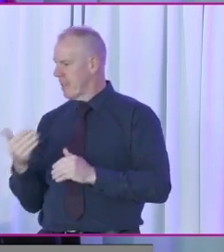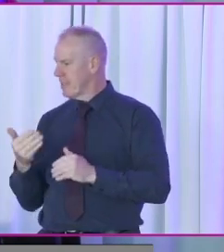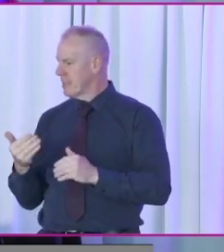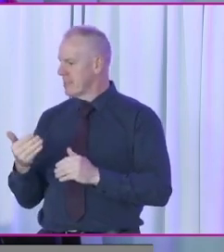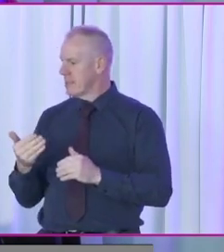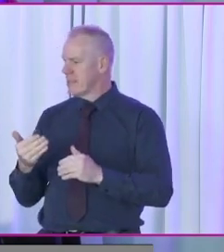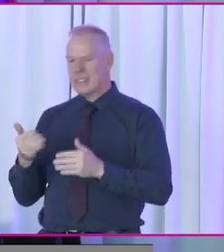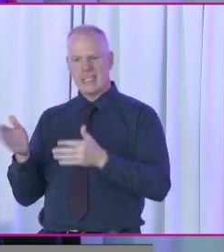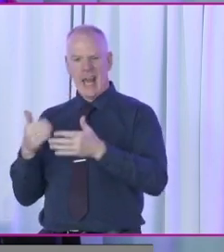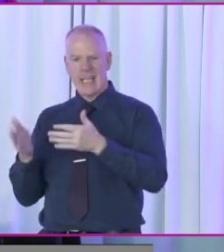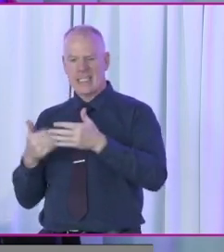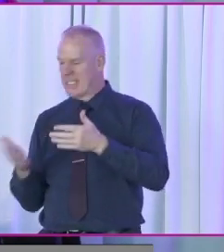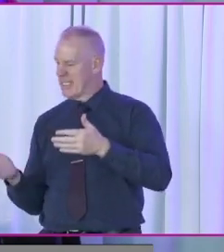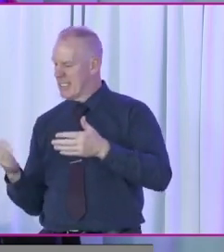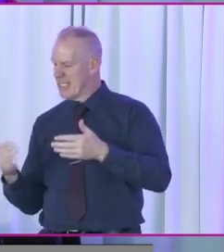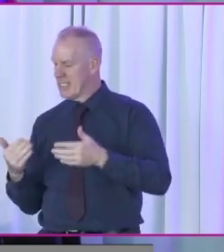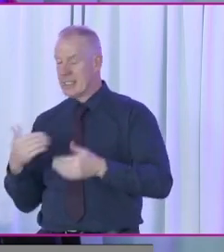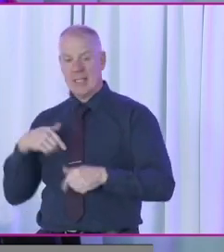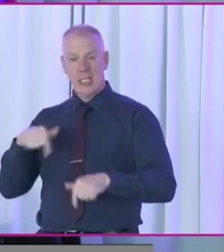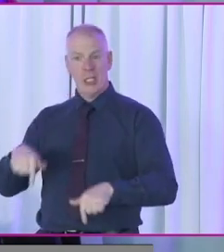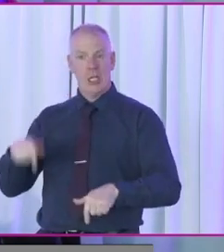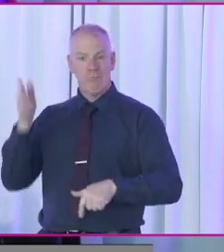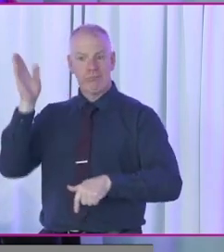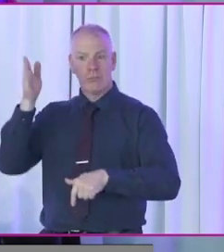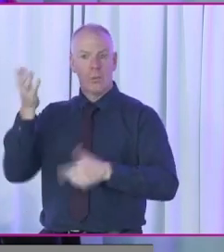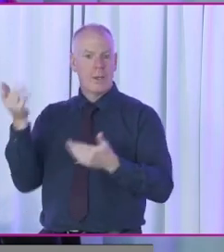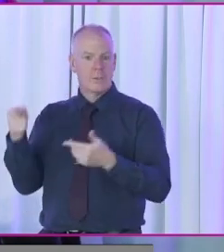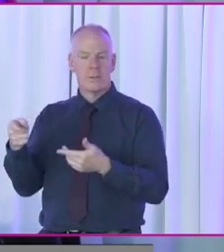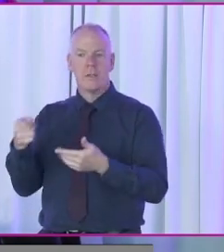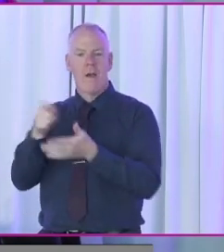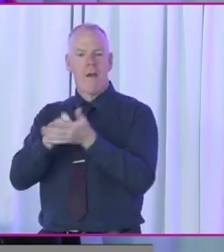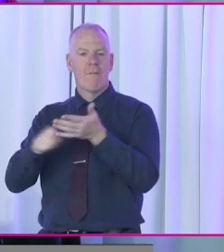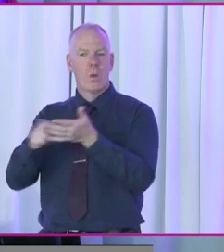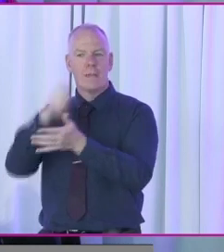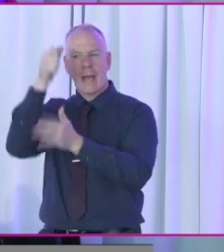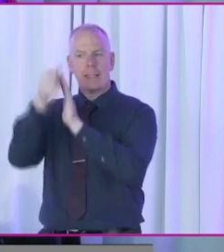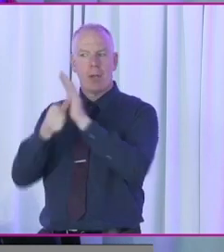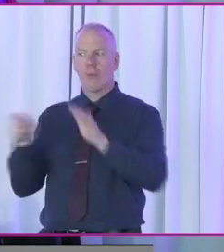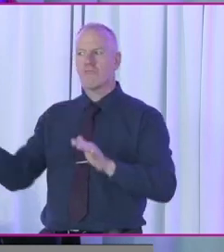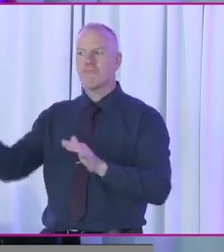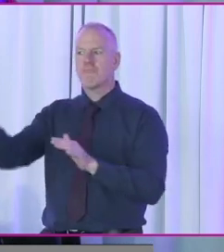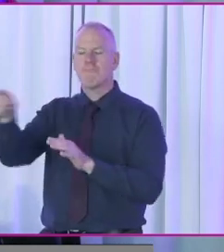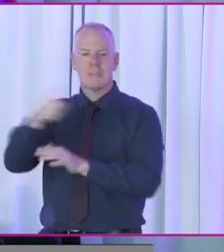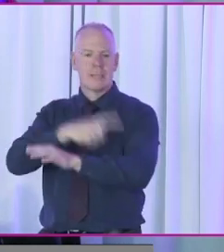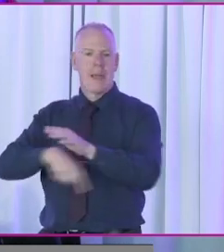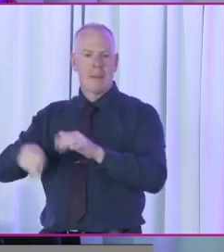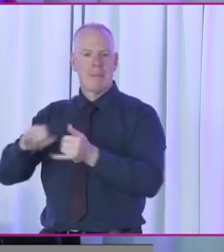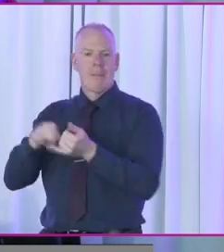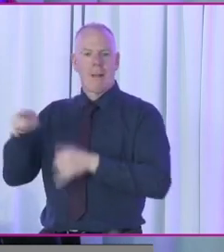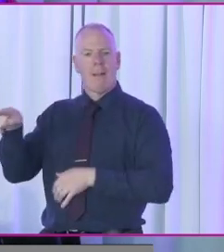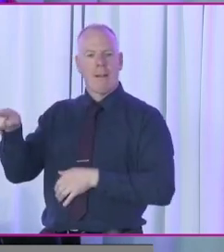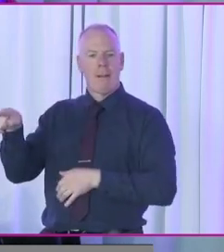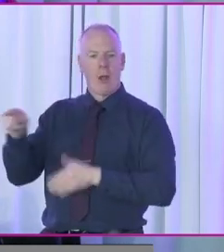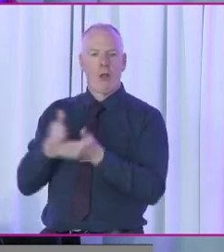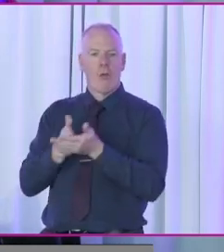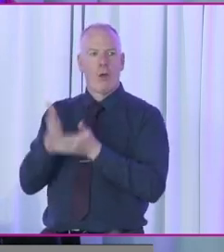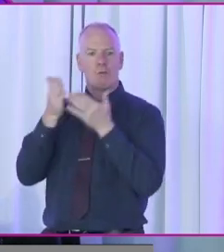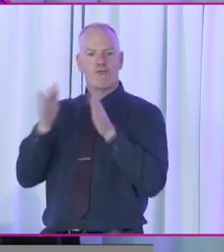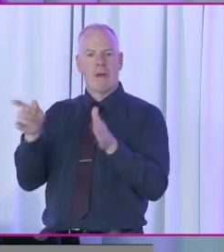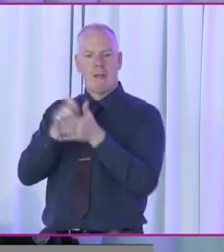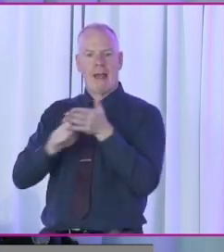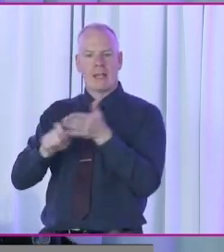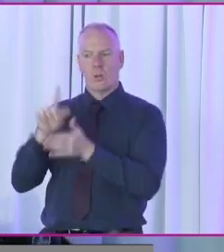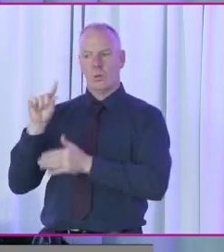first couple of slides. So I'm presenting today on the voting experiences of disabled voters during general